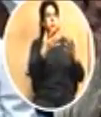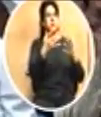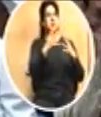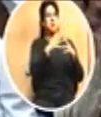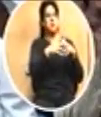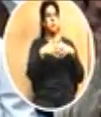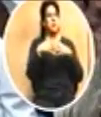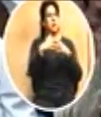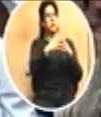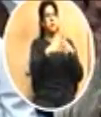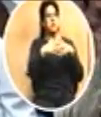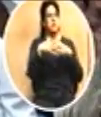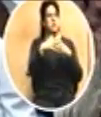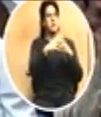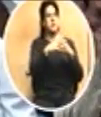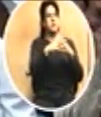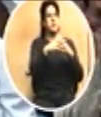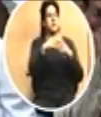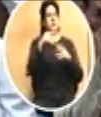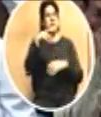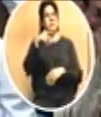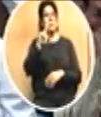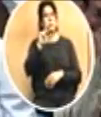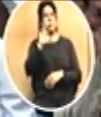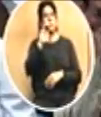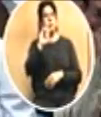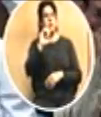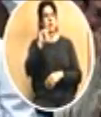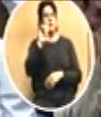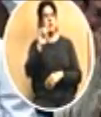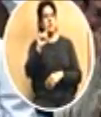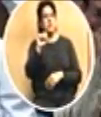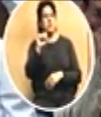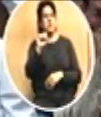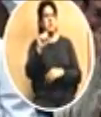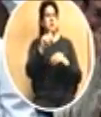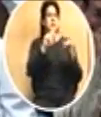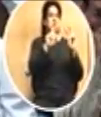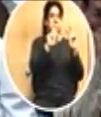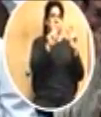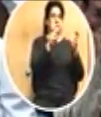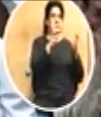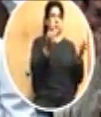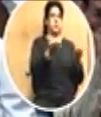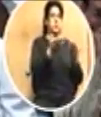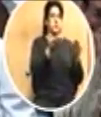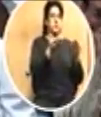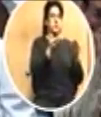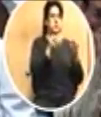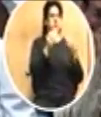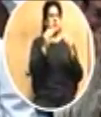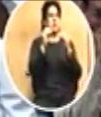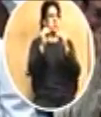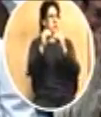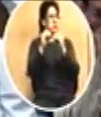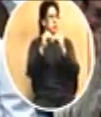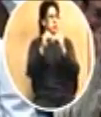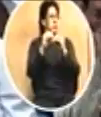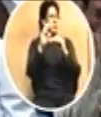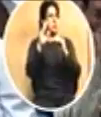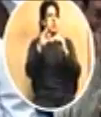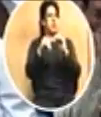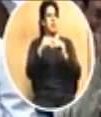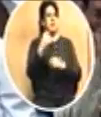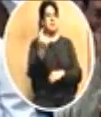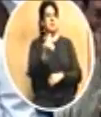It is priceless. The issue here is greater than a single